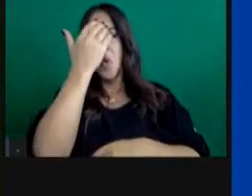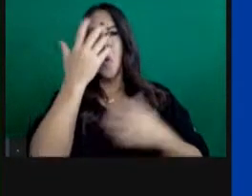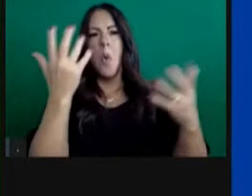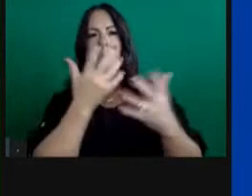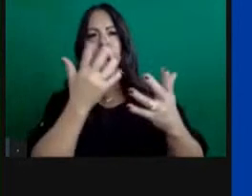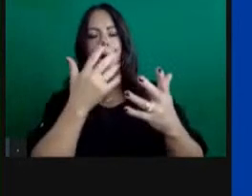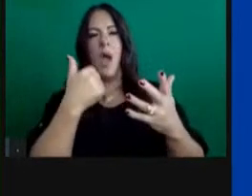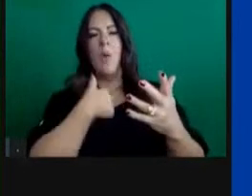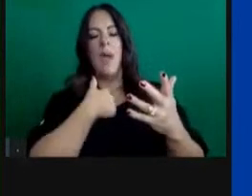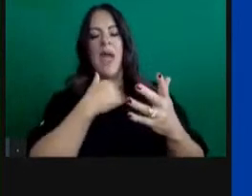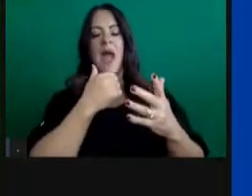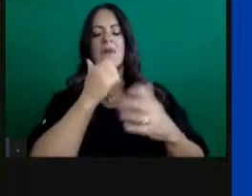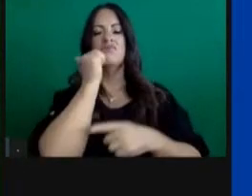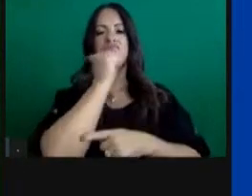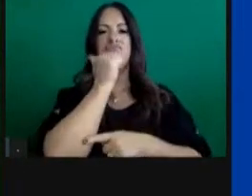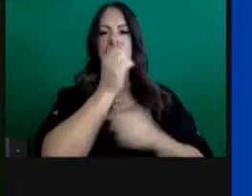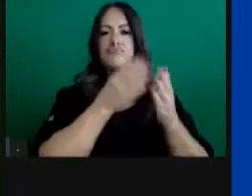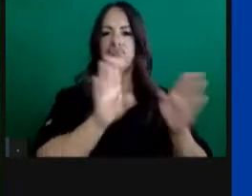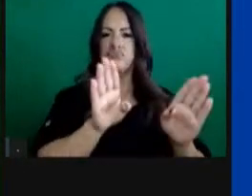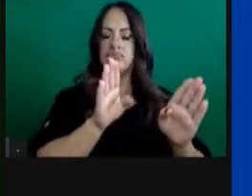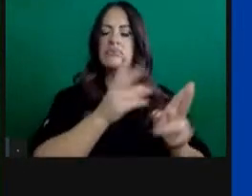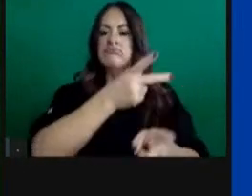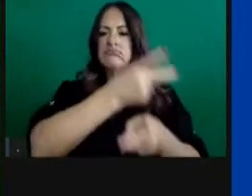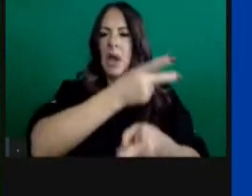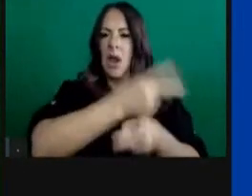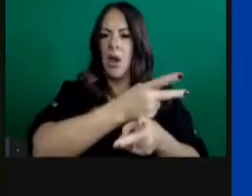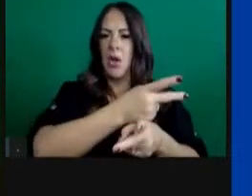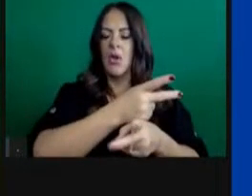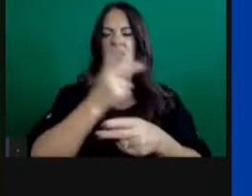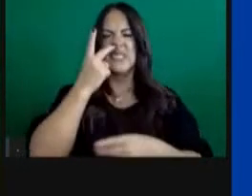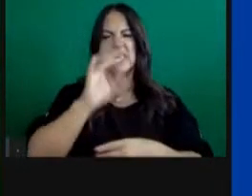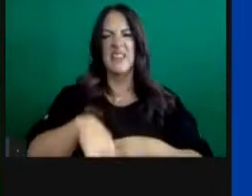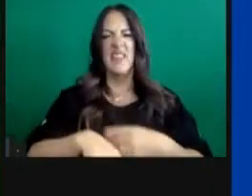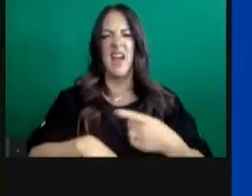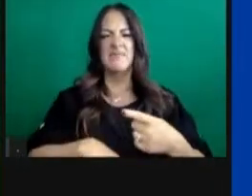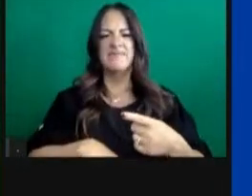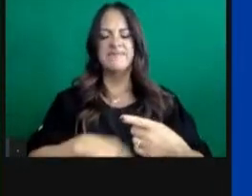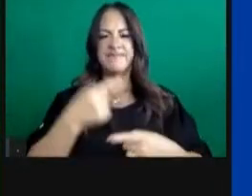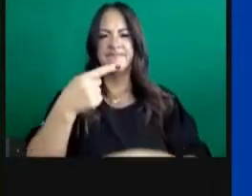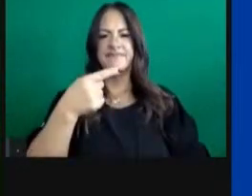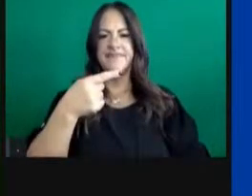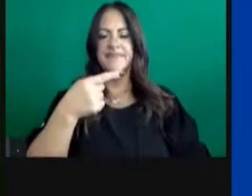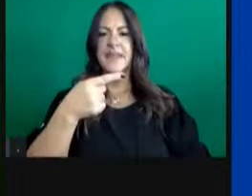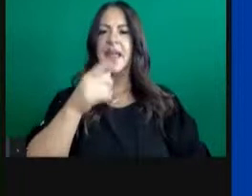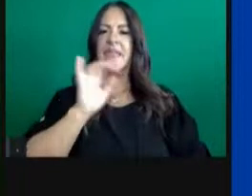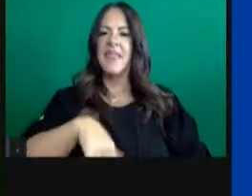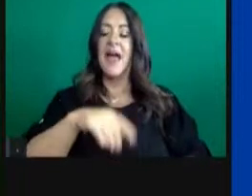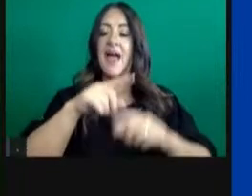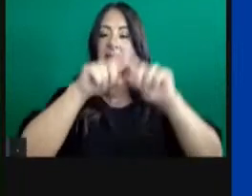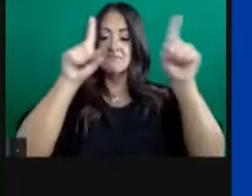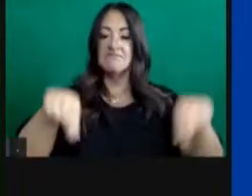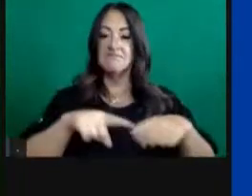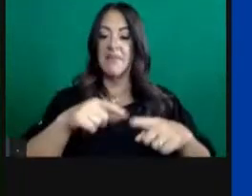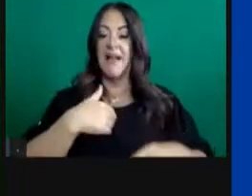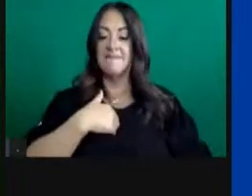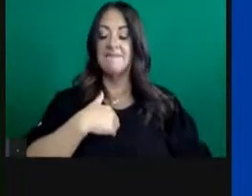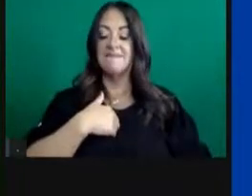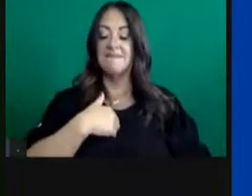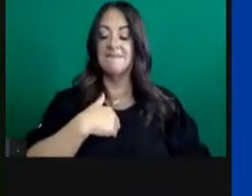call the conventional care section of this chart. You'll see that the space is usually